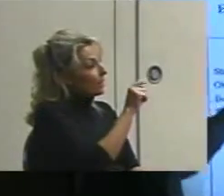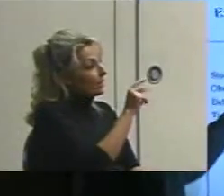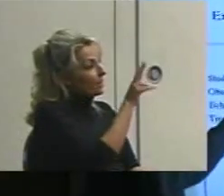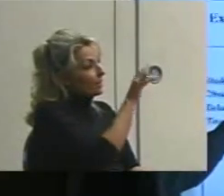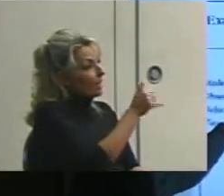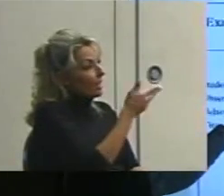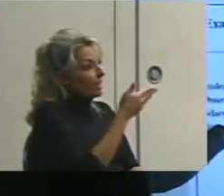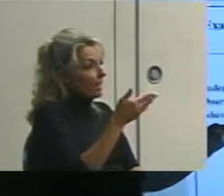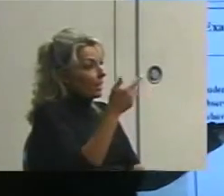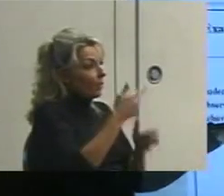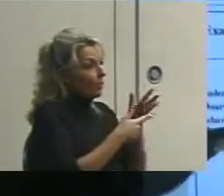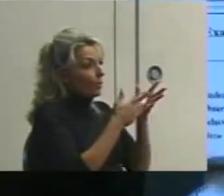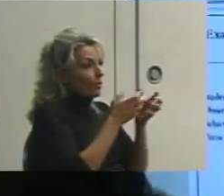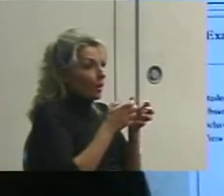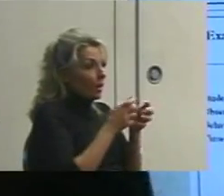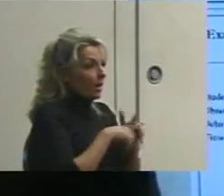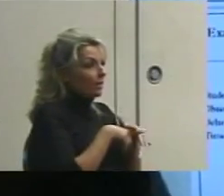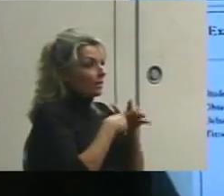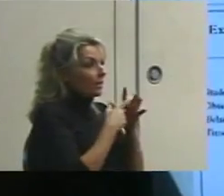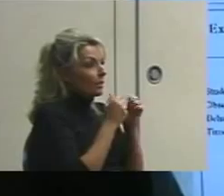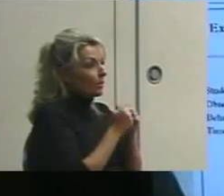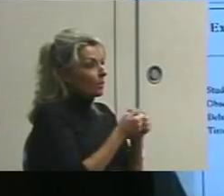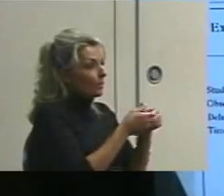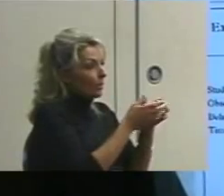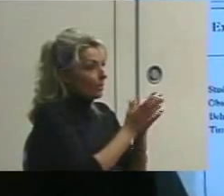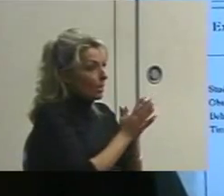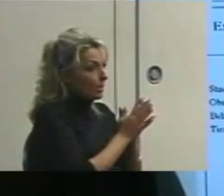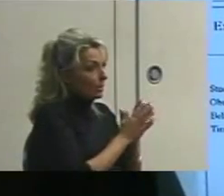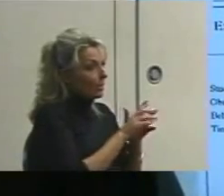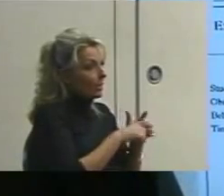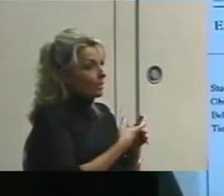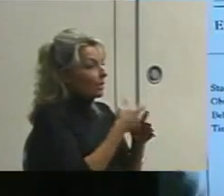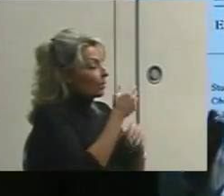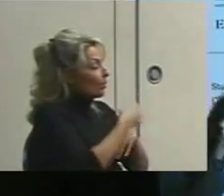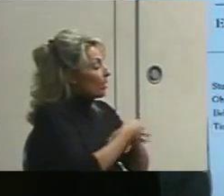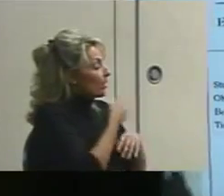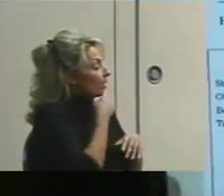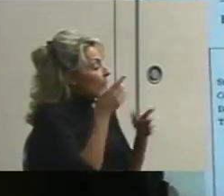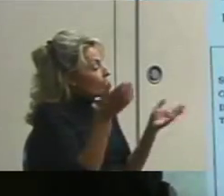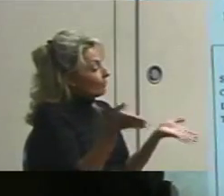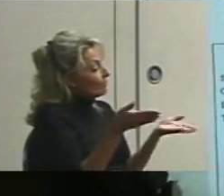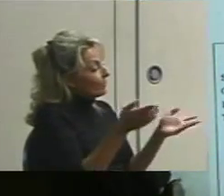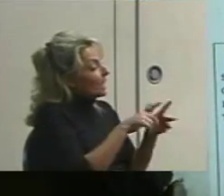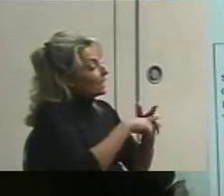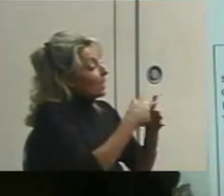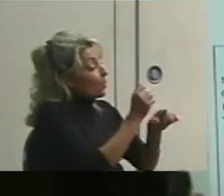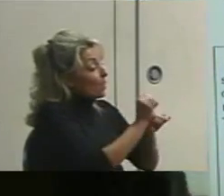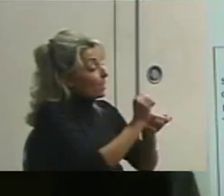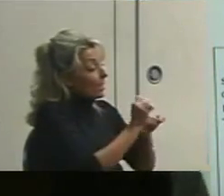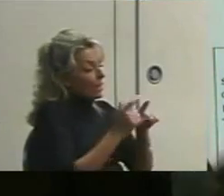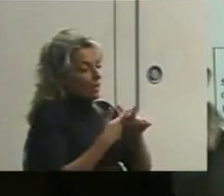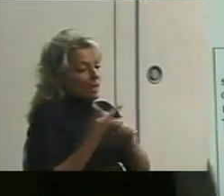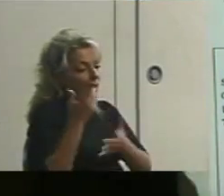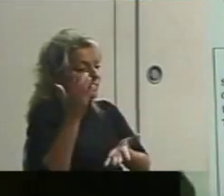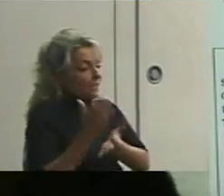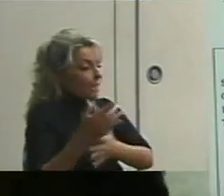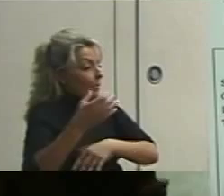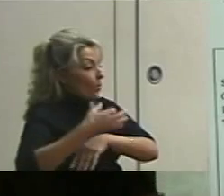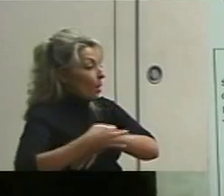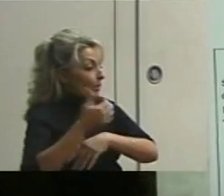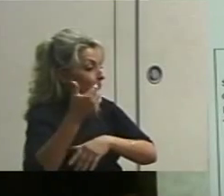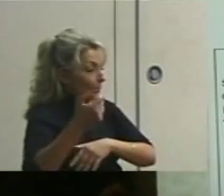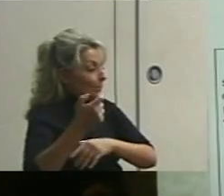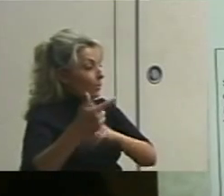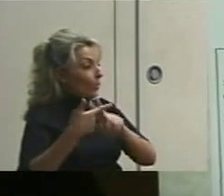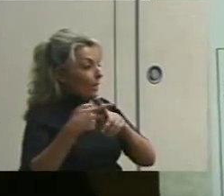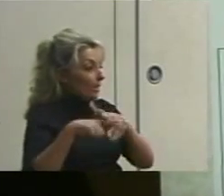What do we want? Begins work upon request, so I start the watch when I say, hey, get busy. And I stop the watch when they get